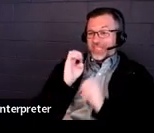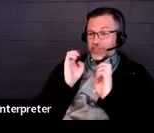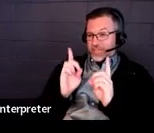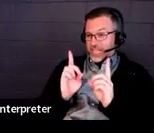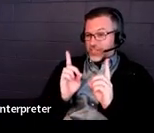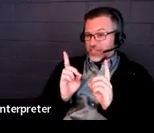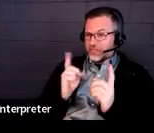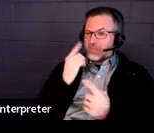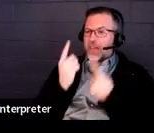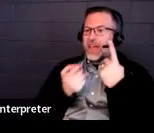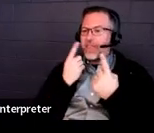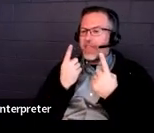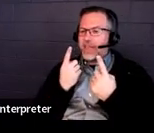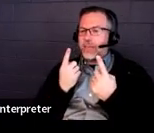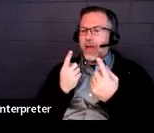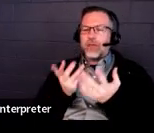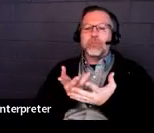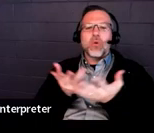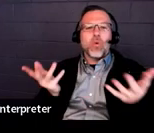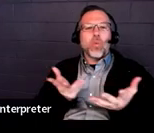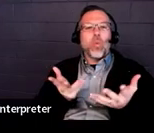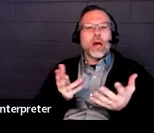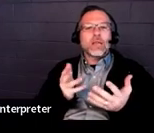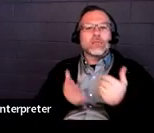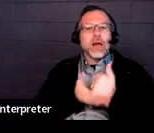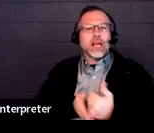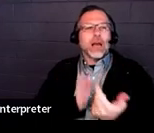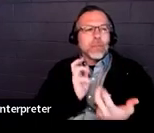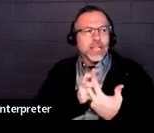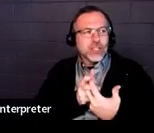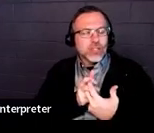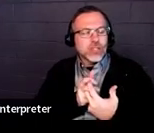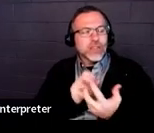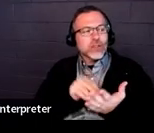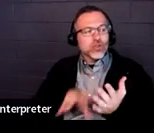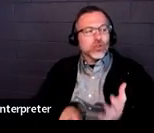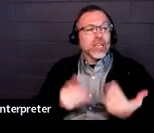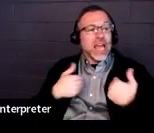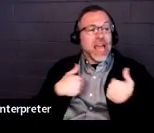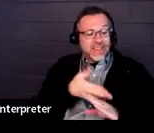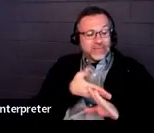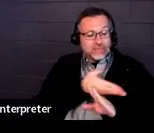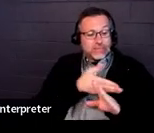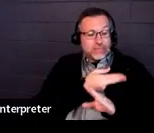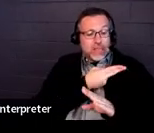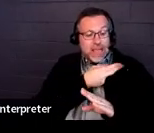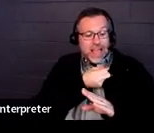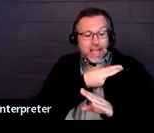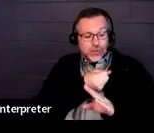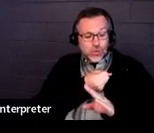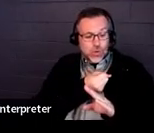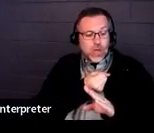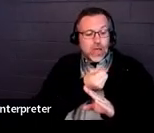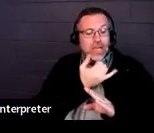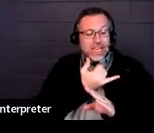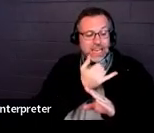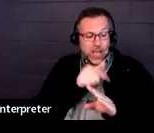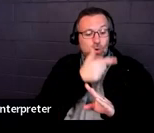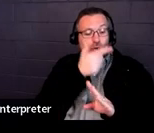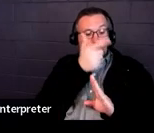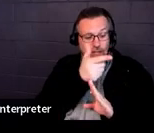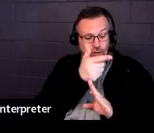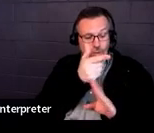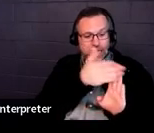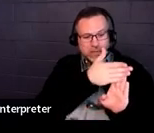accommodations that the child had that may assist them in going forward in their post-secondary in terms of employment, such as